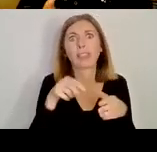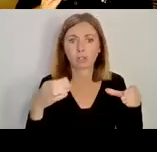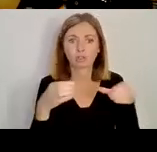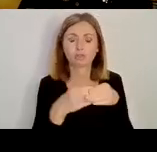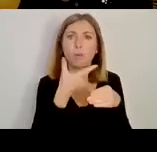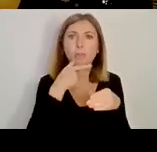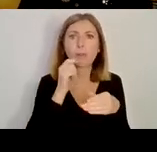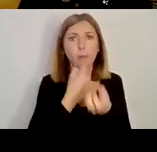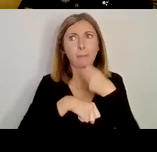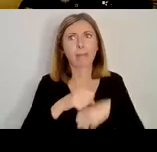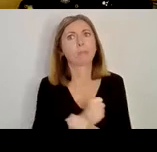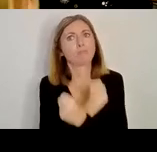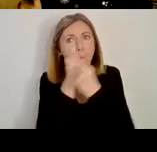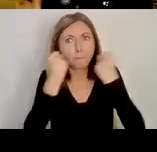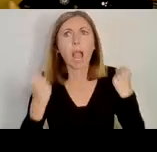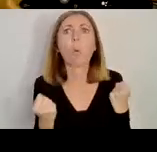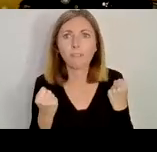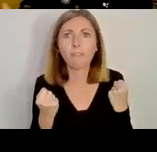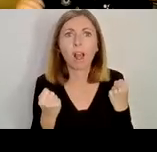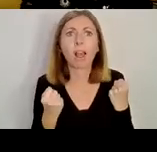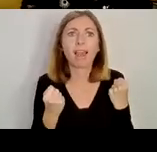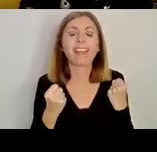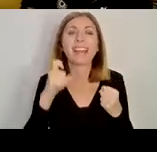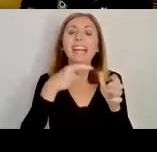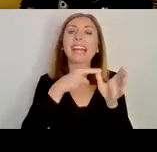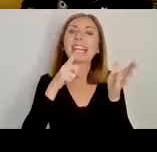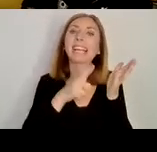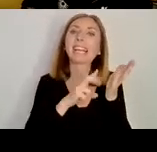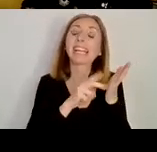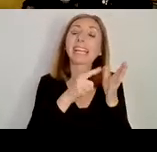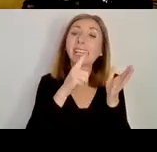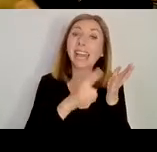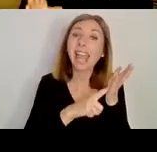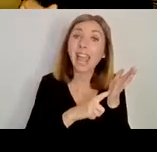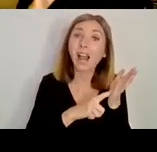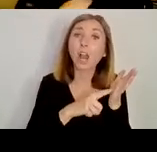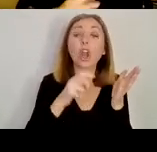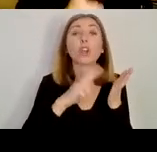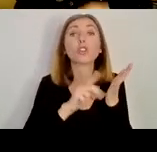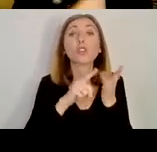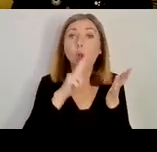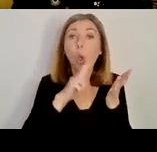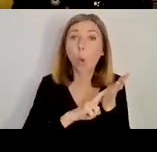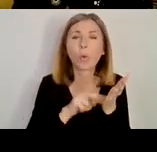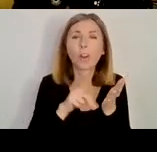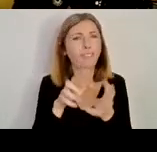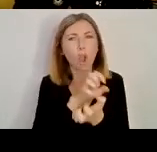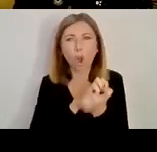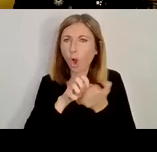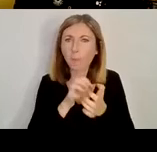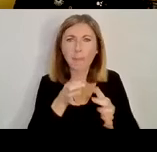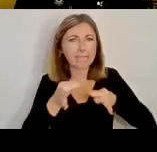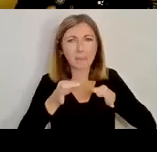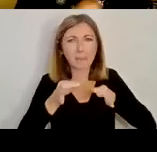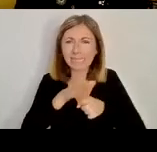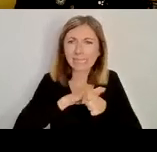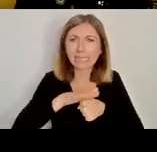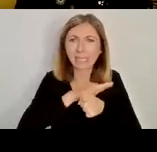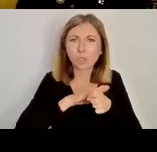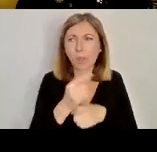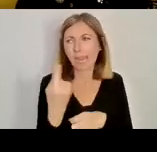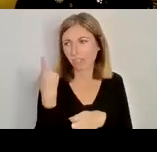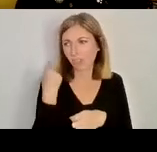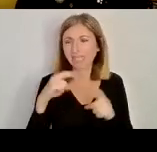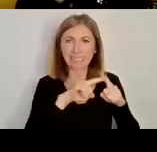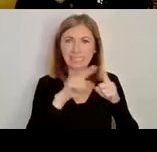these groups of people, the Kenail known of the Enail. So all you have is a complex political situation where you have different